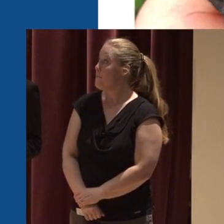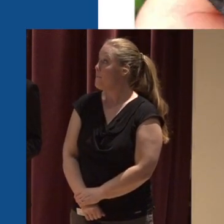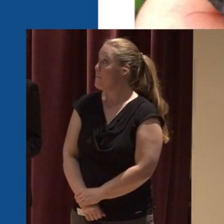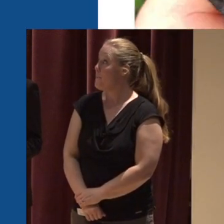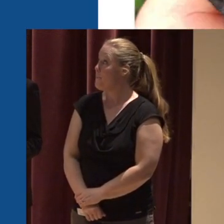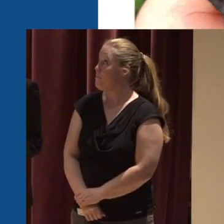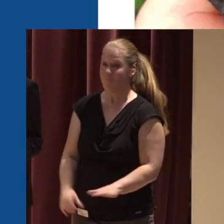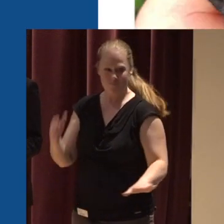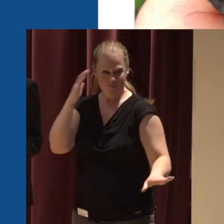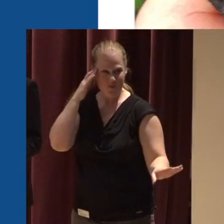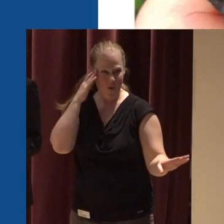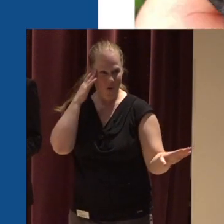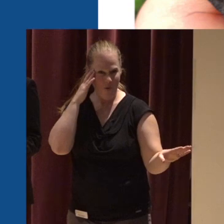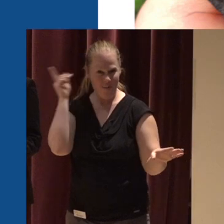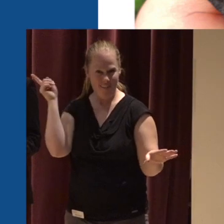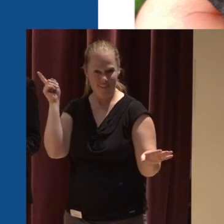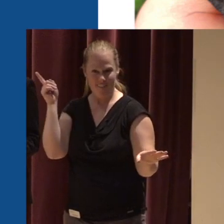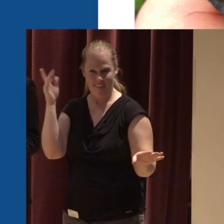Does anybody know what this is?